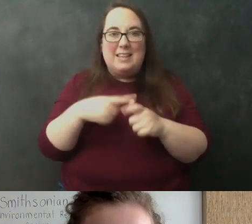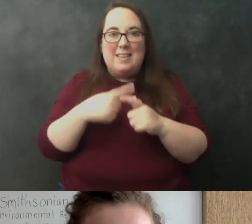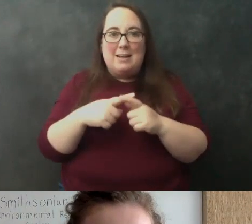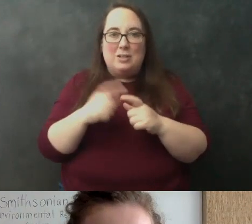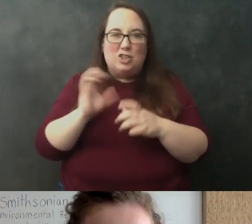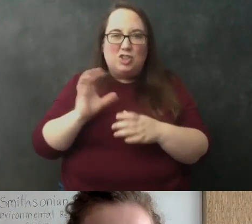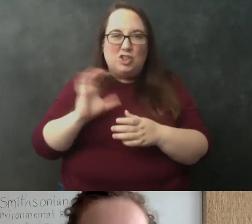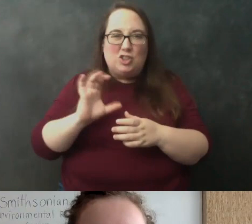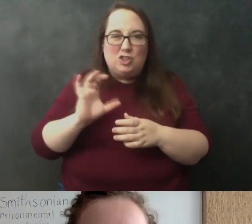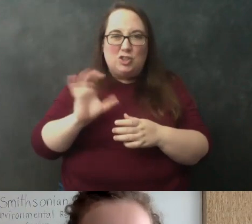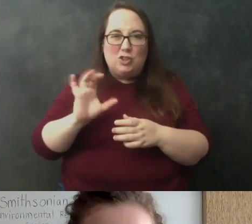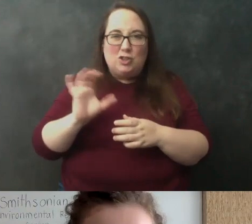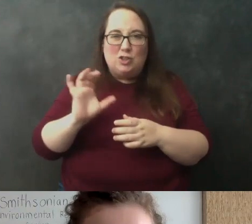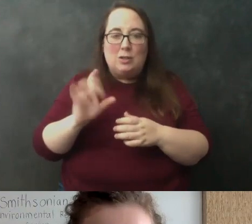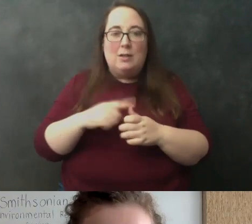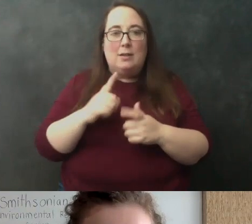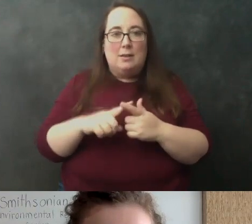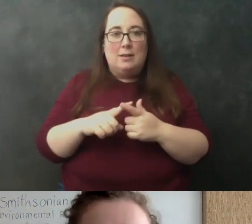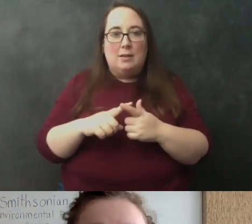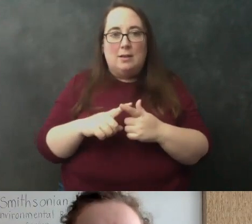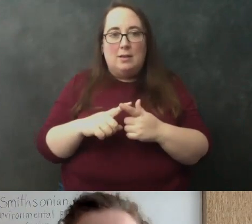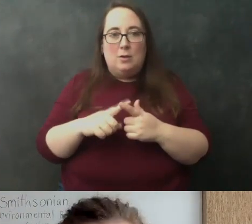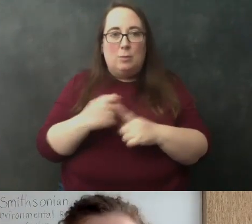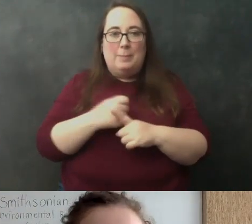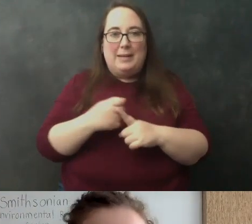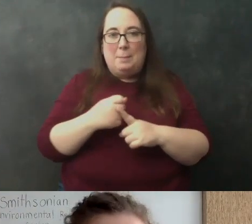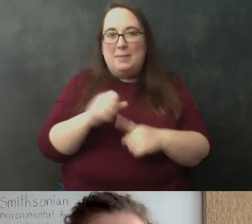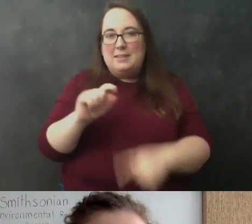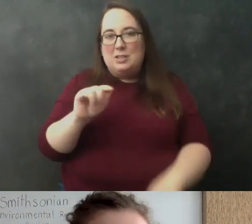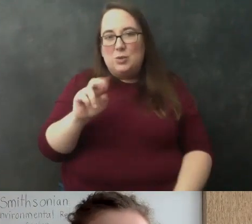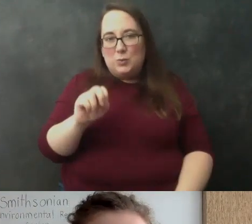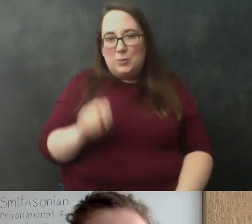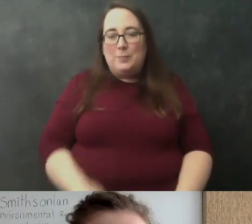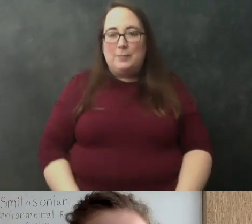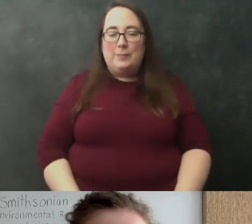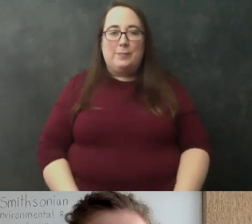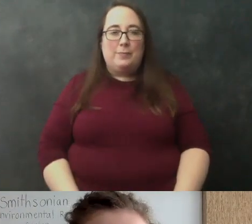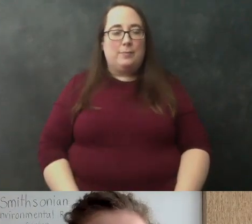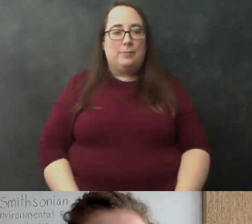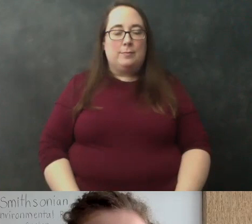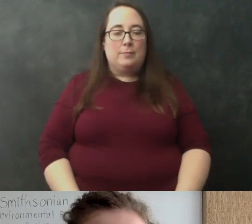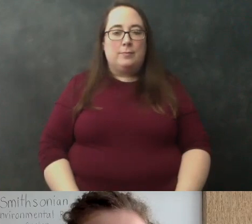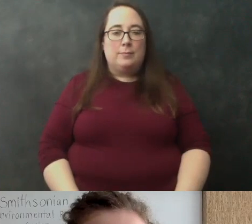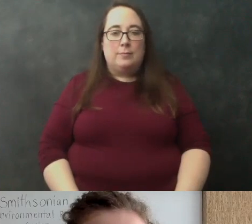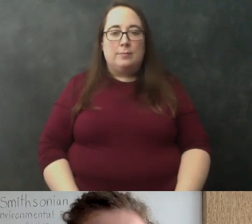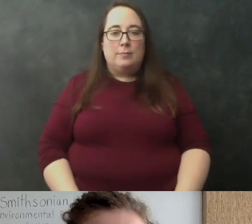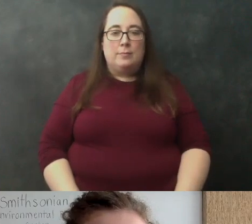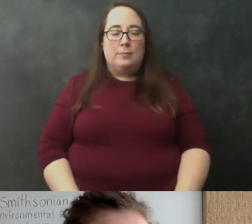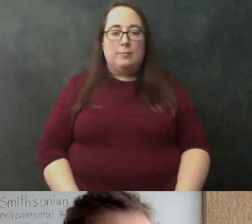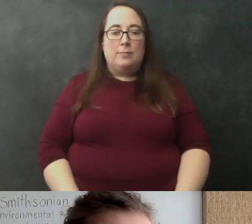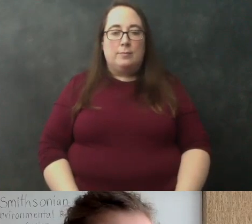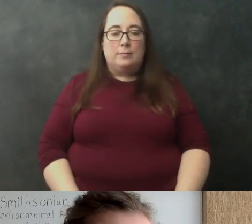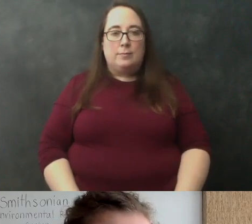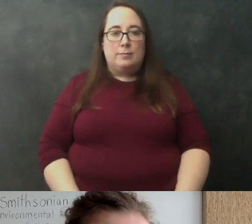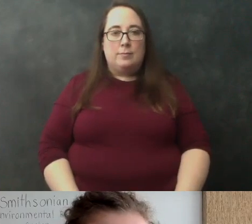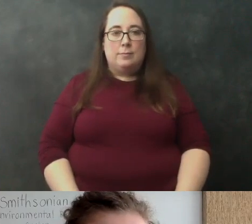forth really really fast and it will actually use the metal tubes to actually beat up the tissue and then once we have all of the cells have been